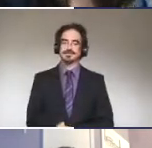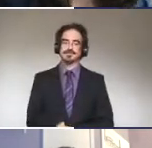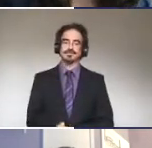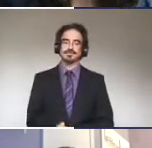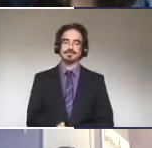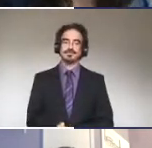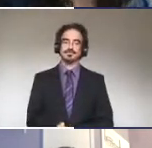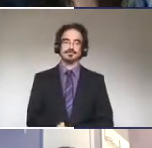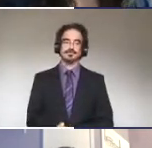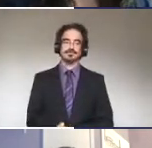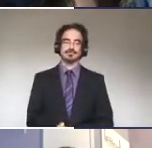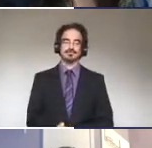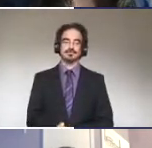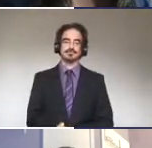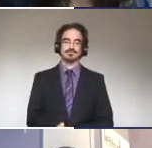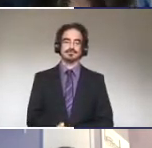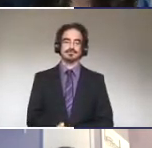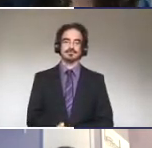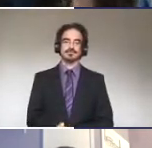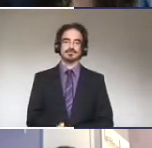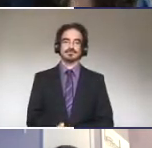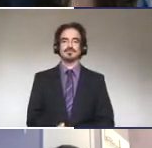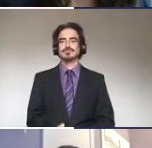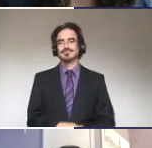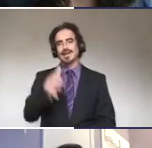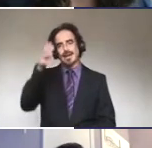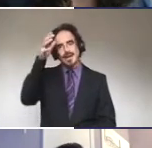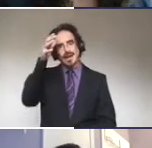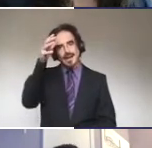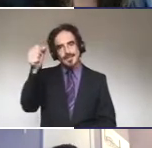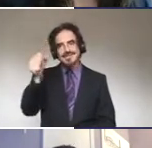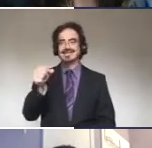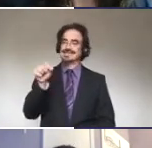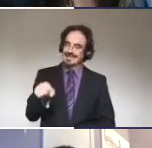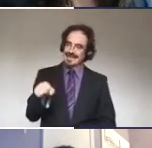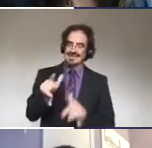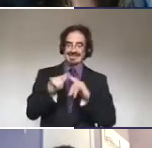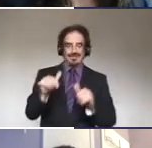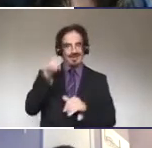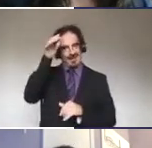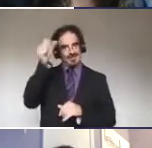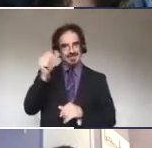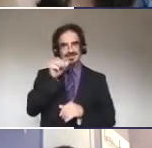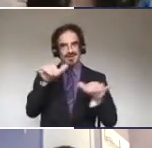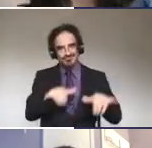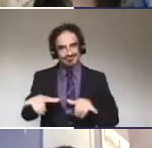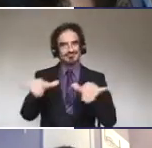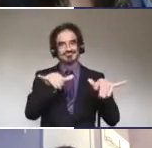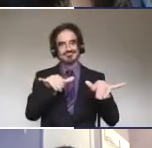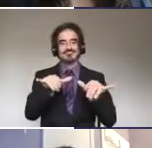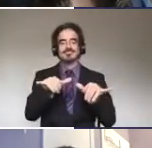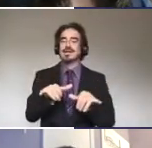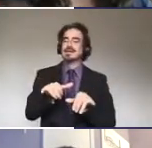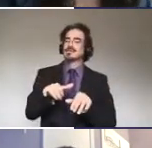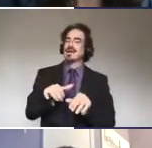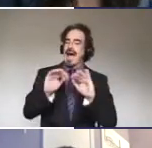Kind of common sense thing, but not like a lot of common sense, not all so common. Get the person's attention. know, gently tap them